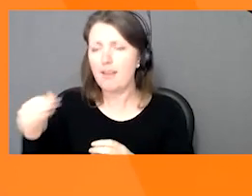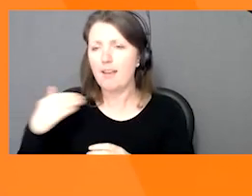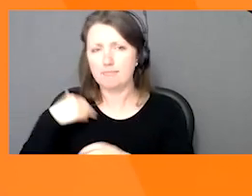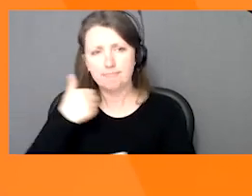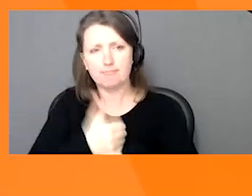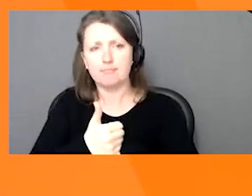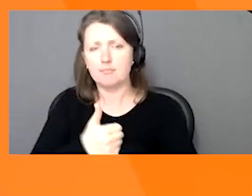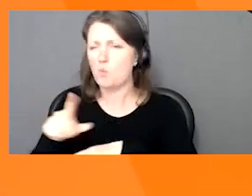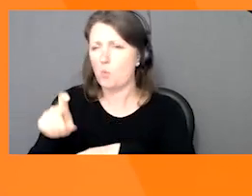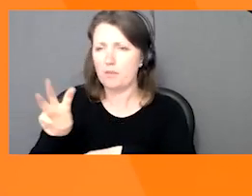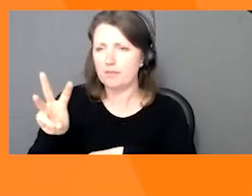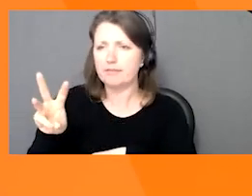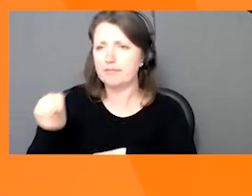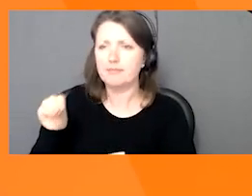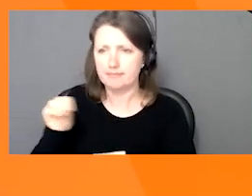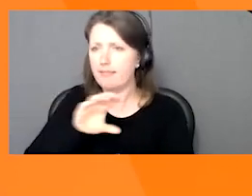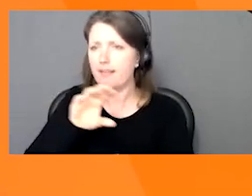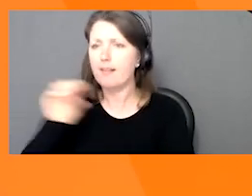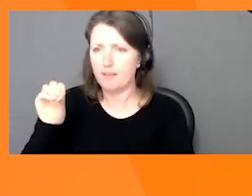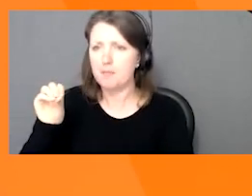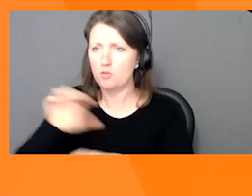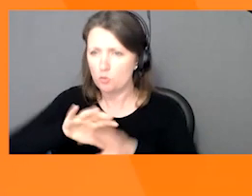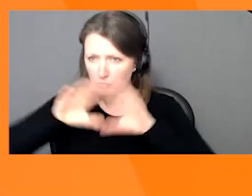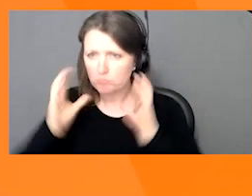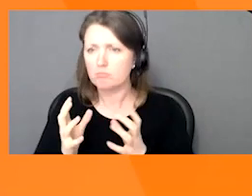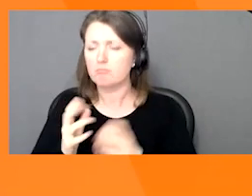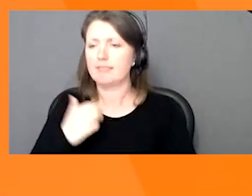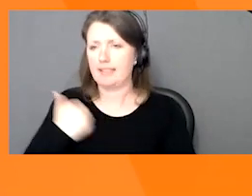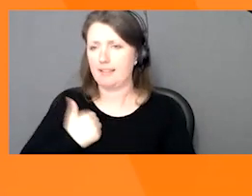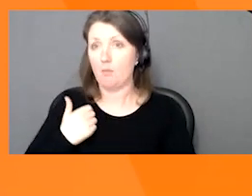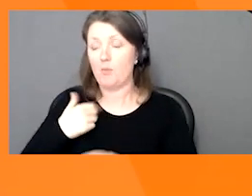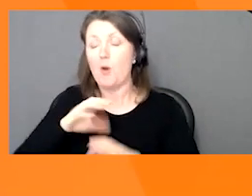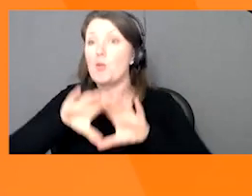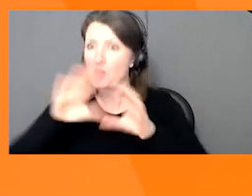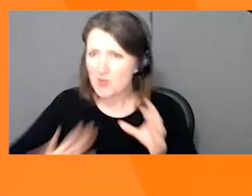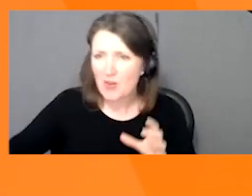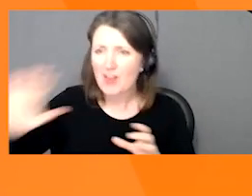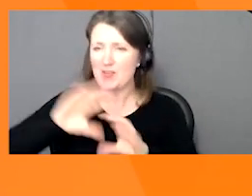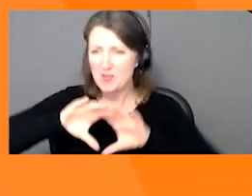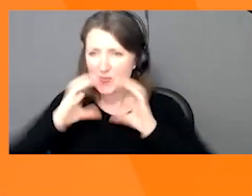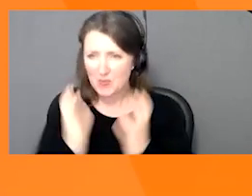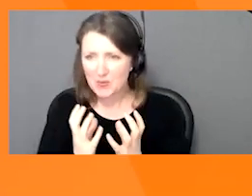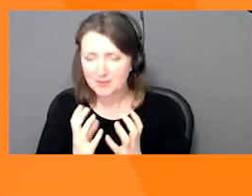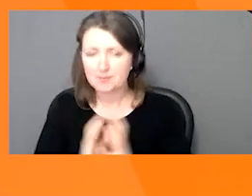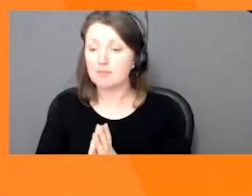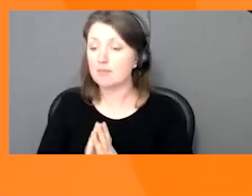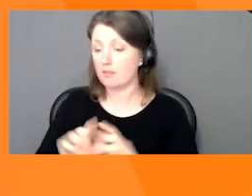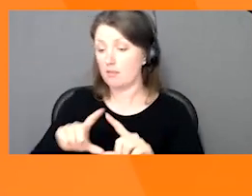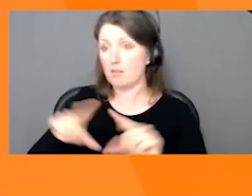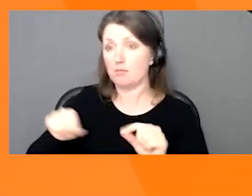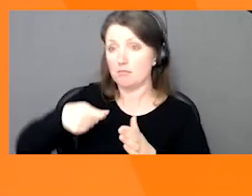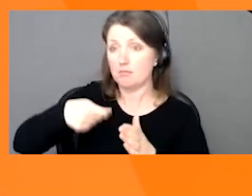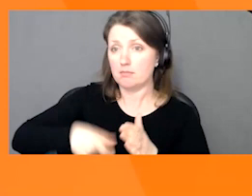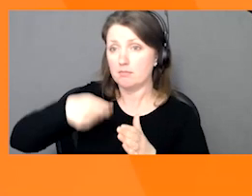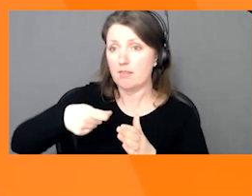countries. We create a common language of business around the world. Barcodes are used across 20 industry sectors,